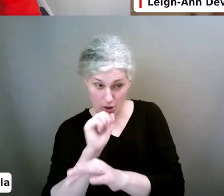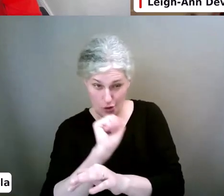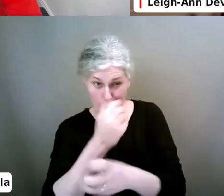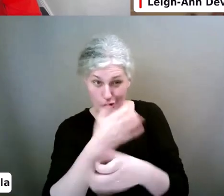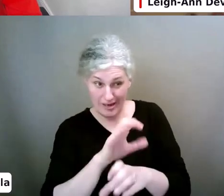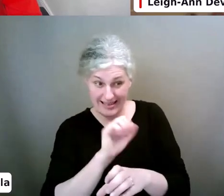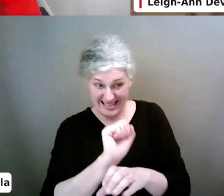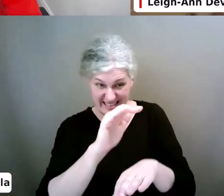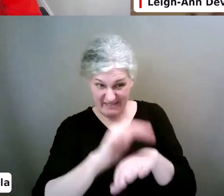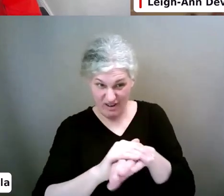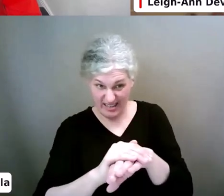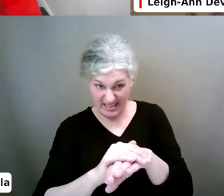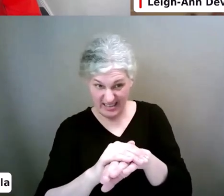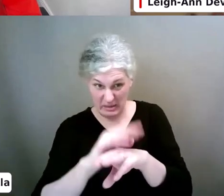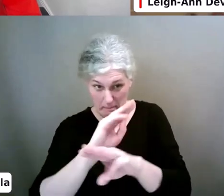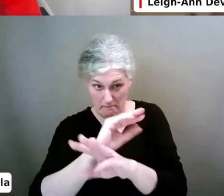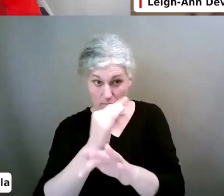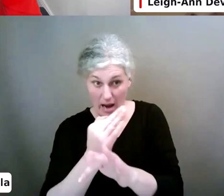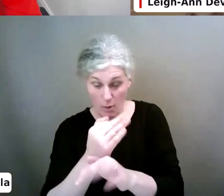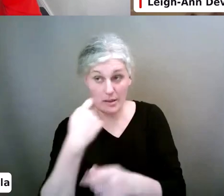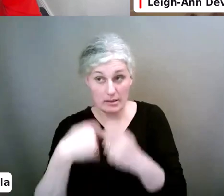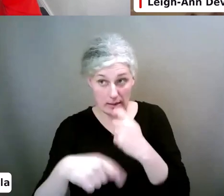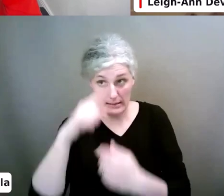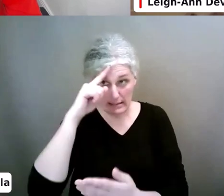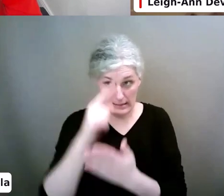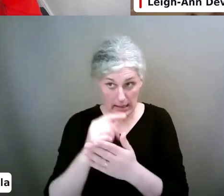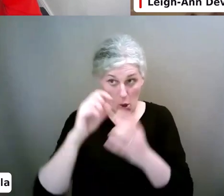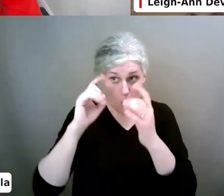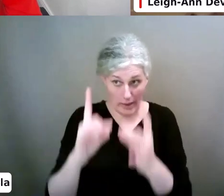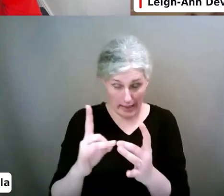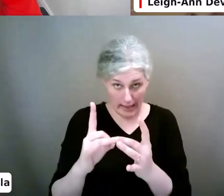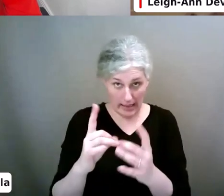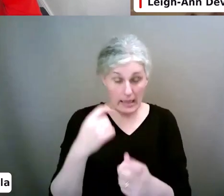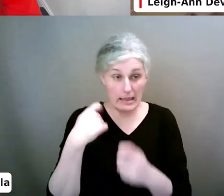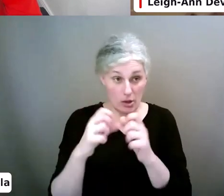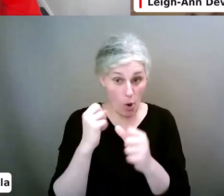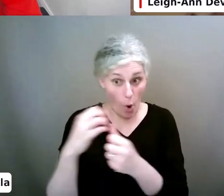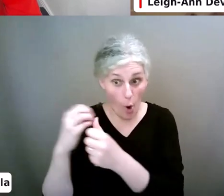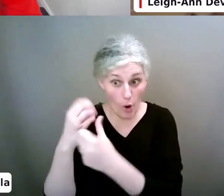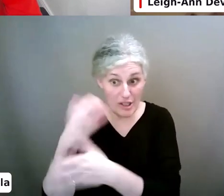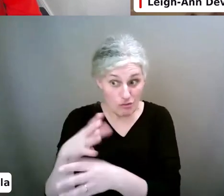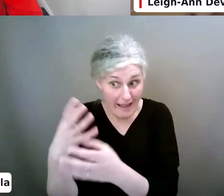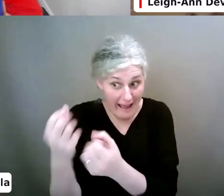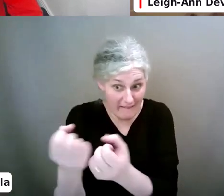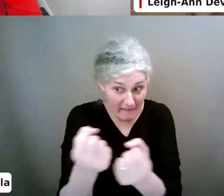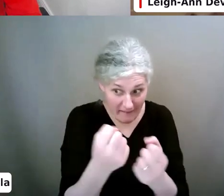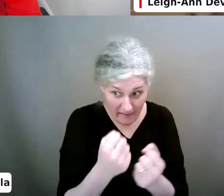then sit them down and talk to them. And if you decide no and all the other kids have it,